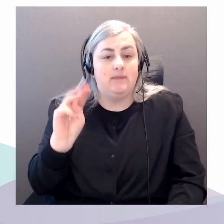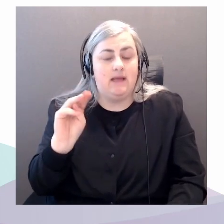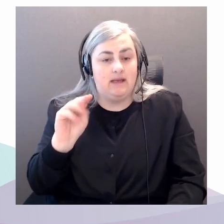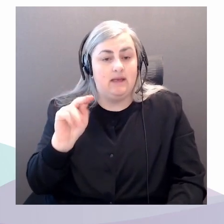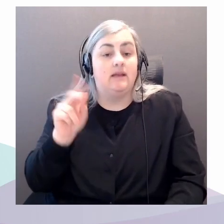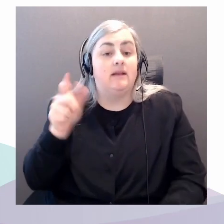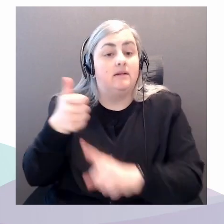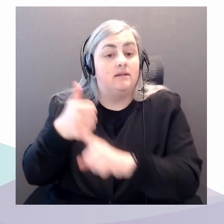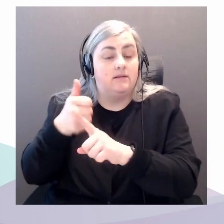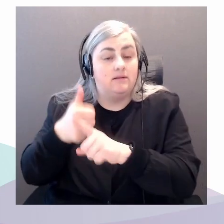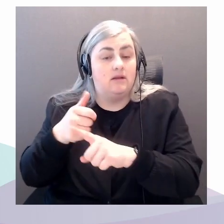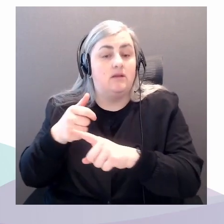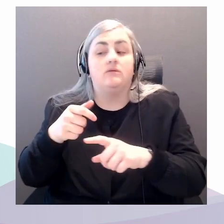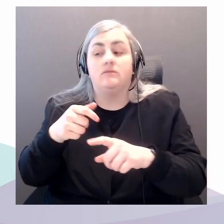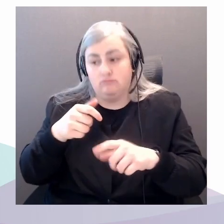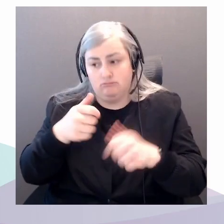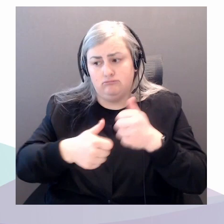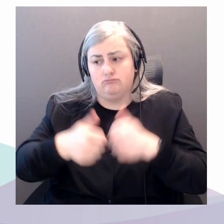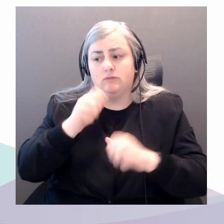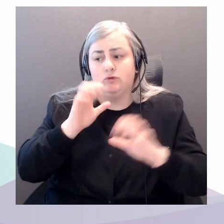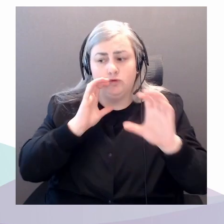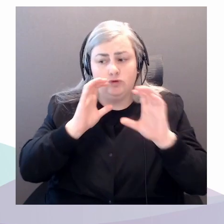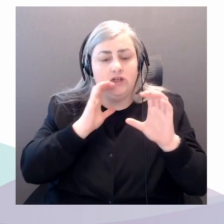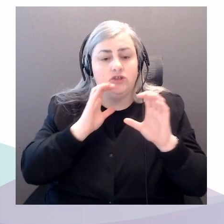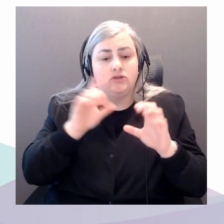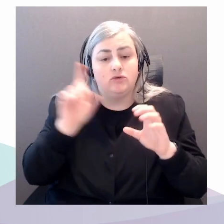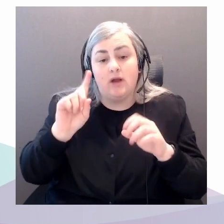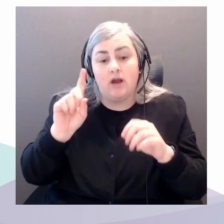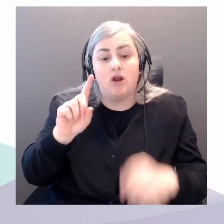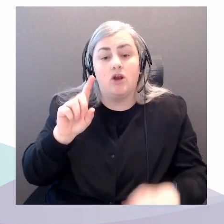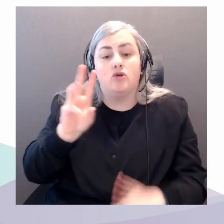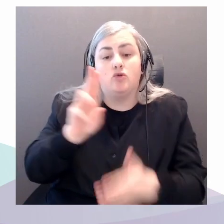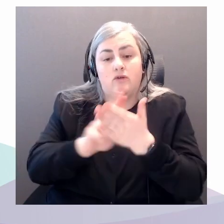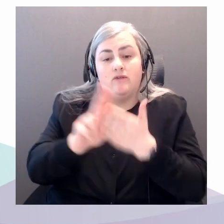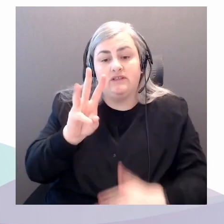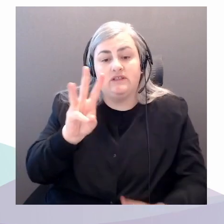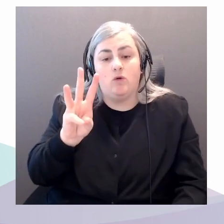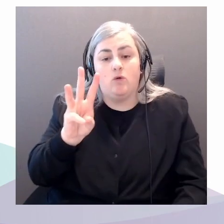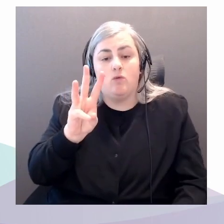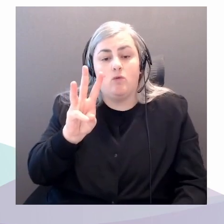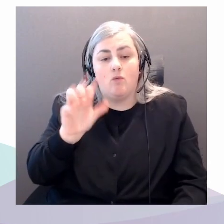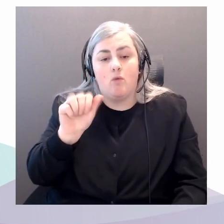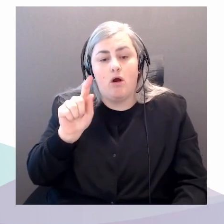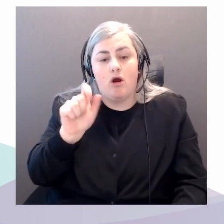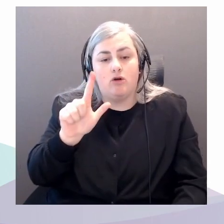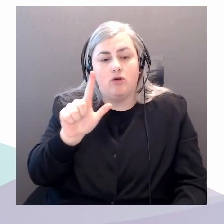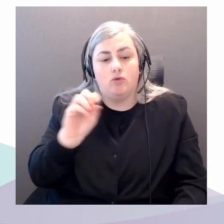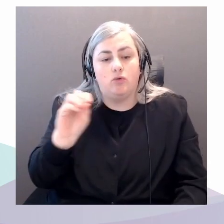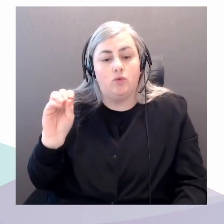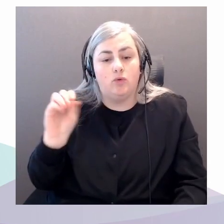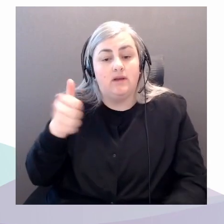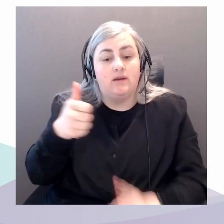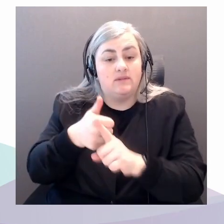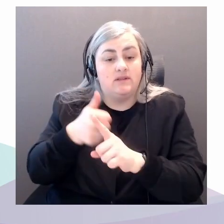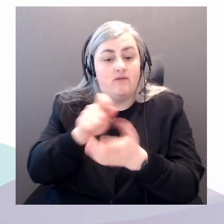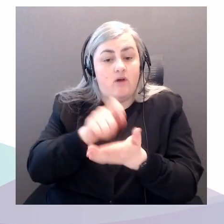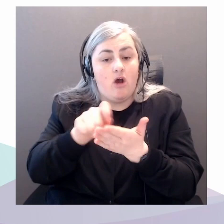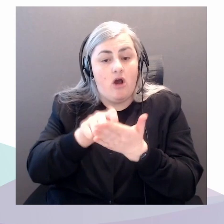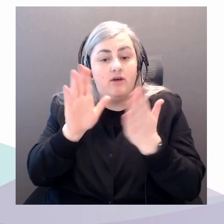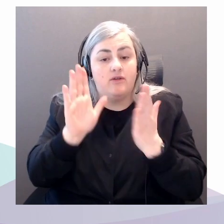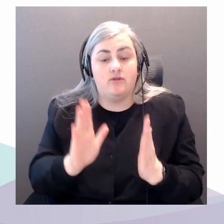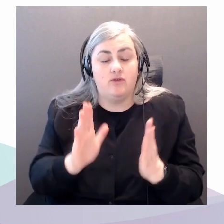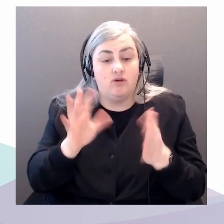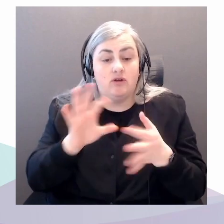He is the author, most recently, of On Petrocultures, Globalization, Culture,